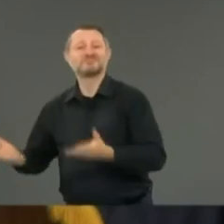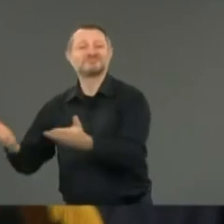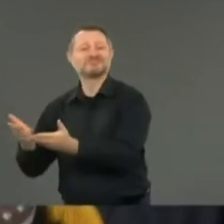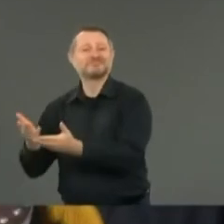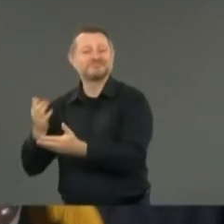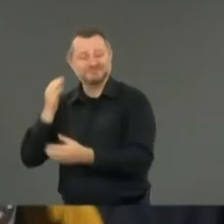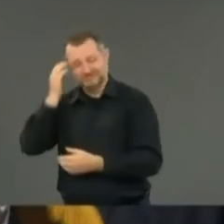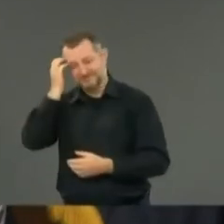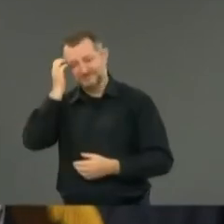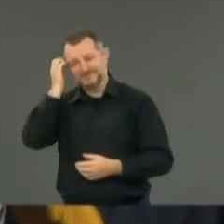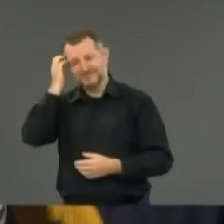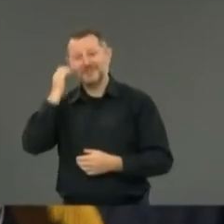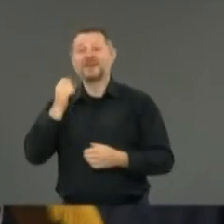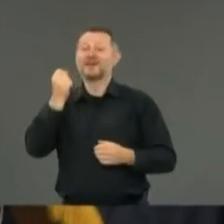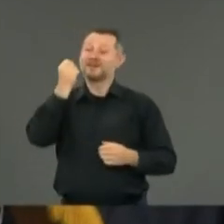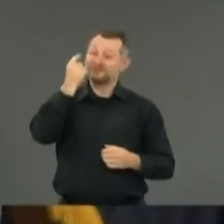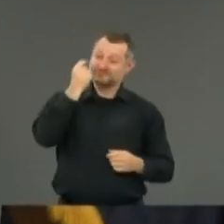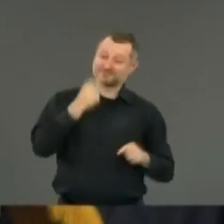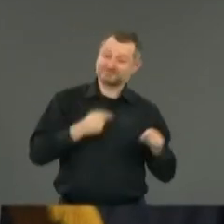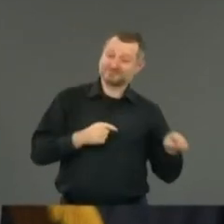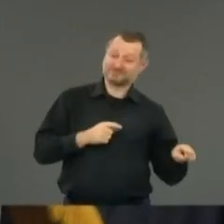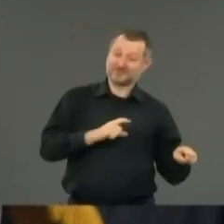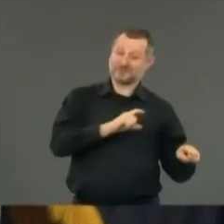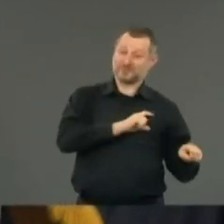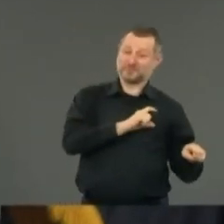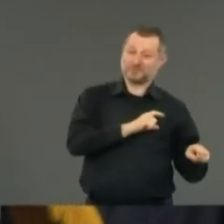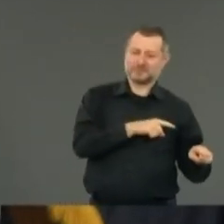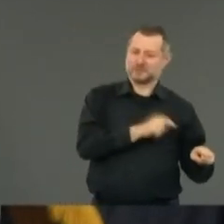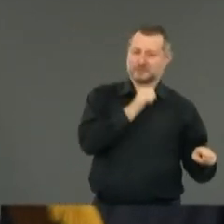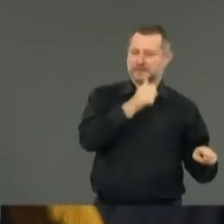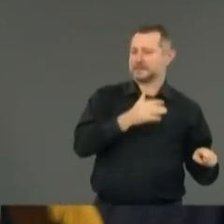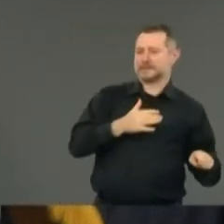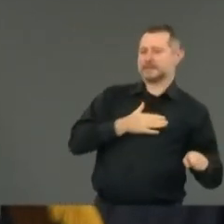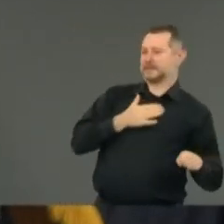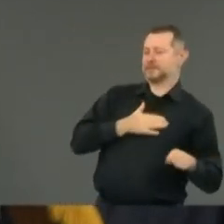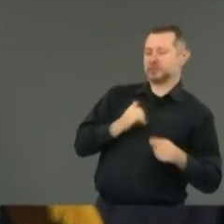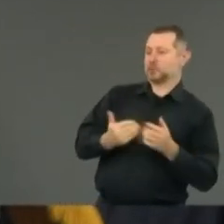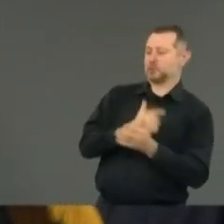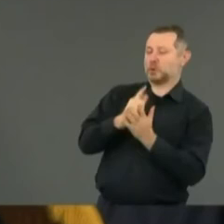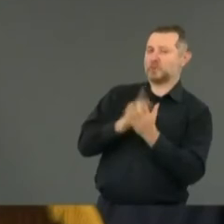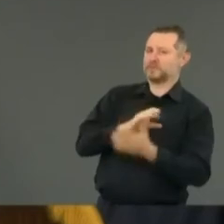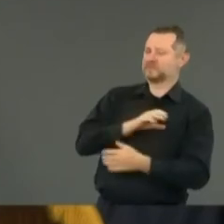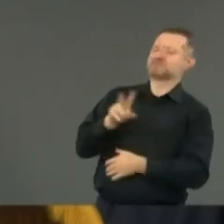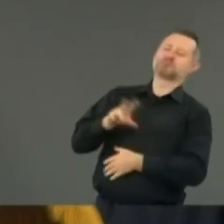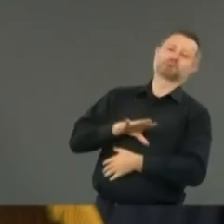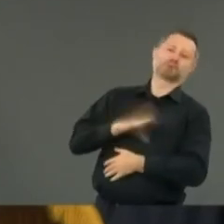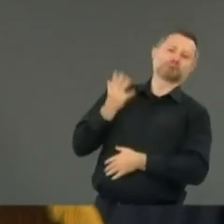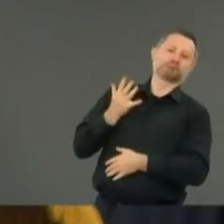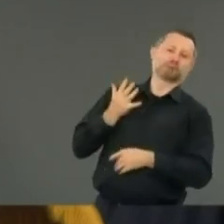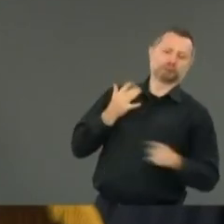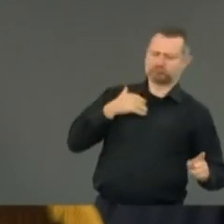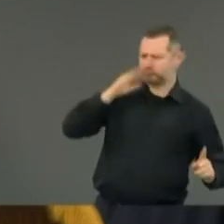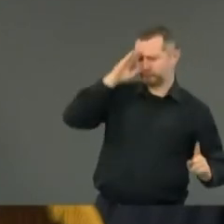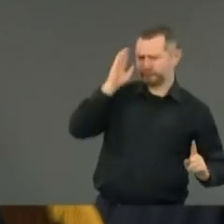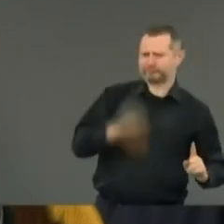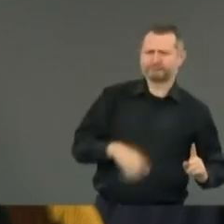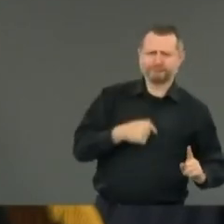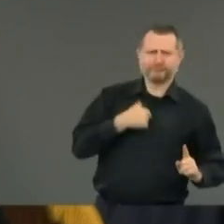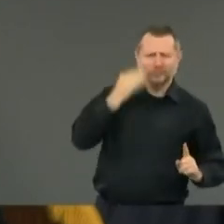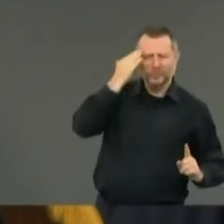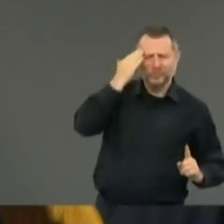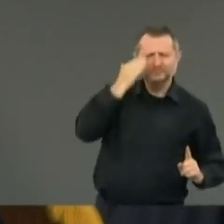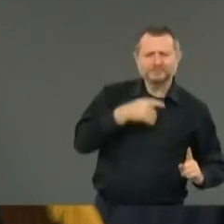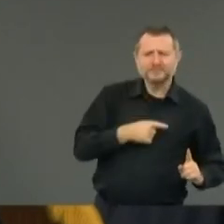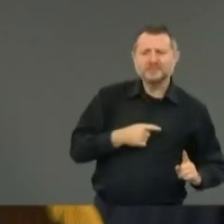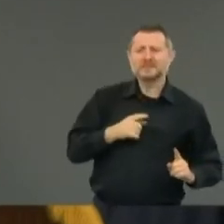The police are not going to be happy with the legislative side changes. And the police are